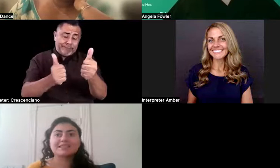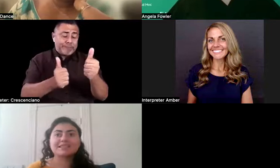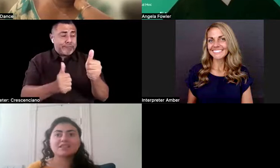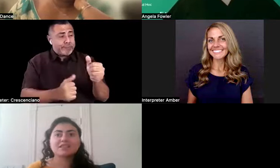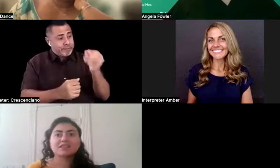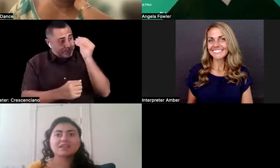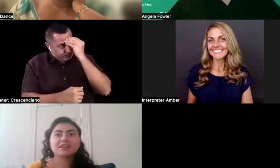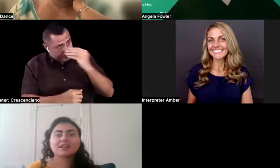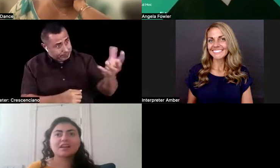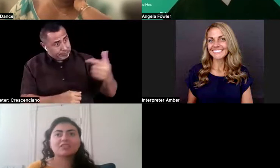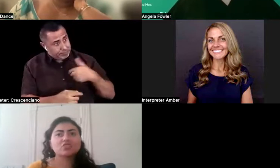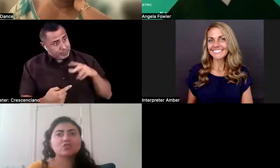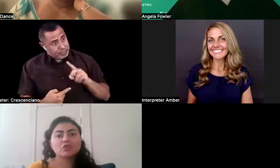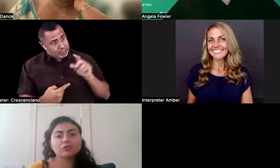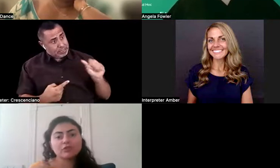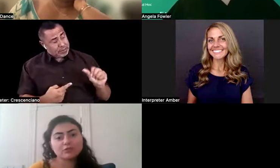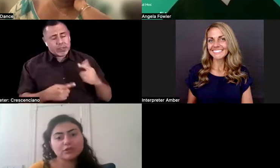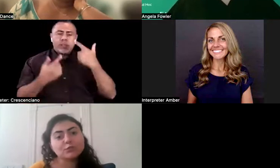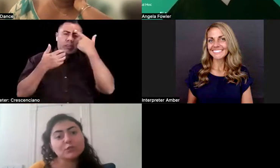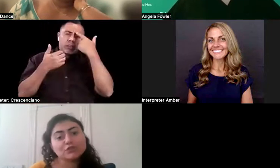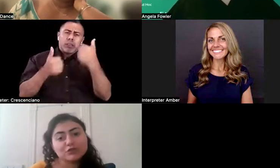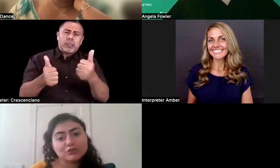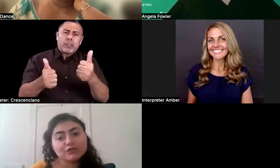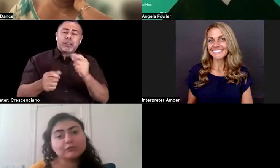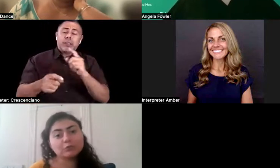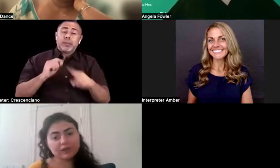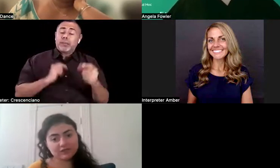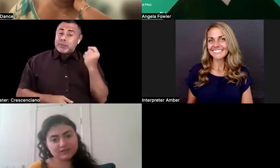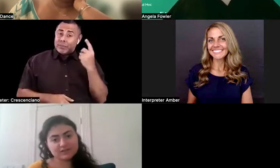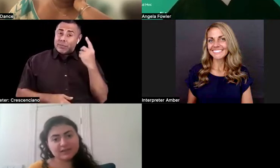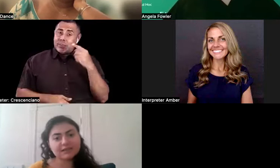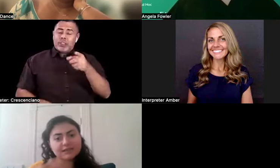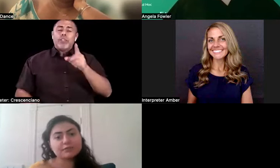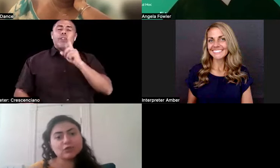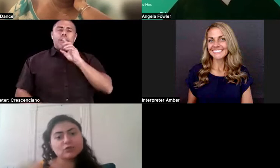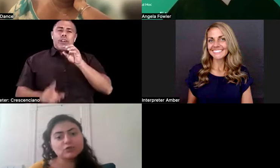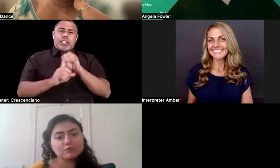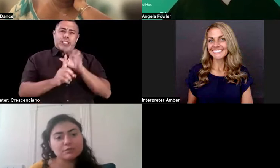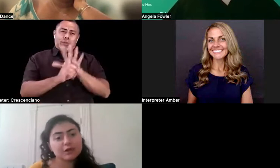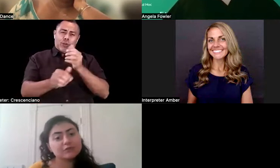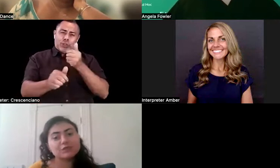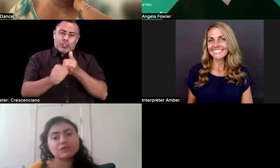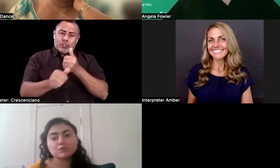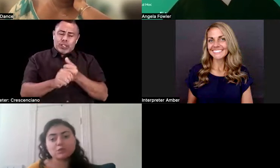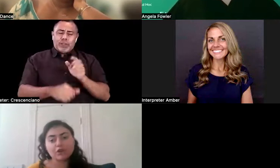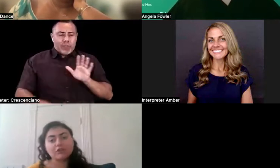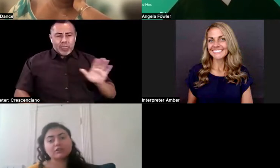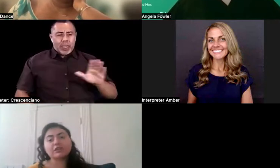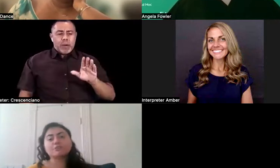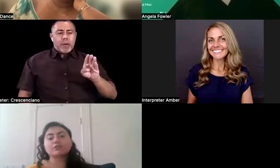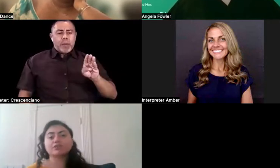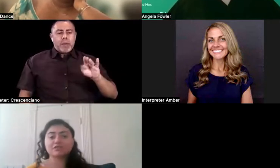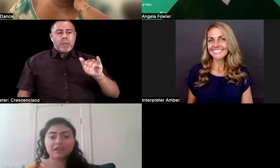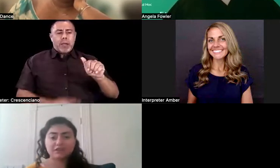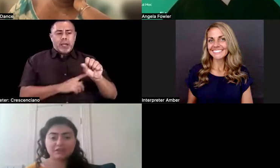just know that you're exposing yourself to bias. And that's something to keep in mind because we are